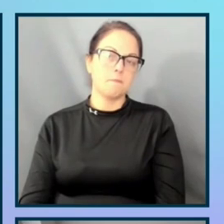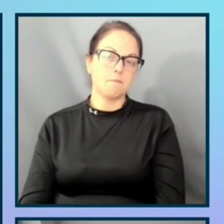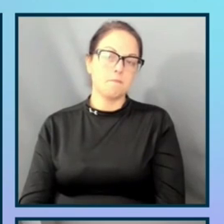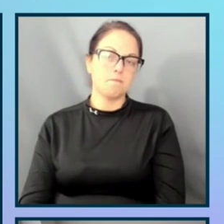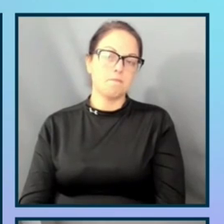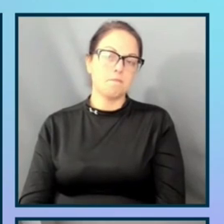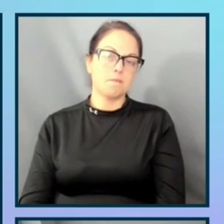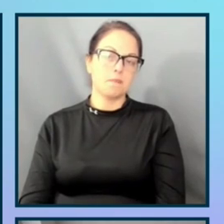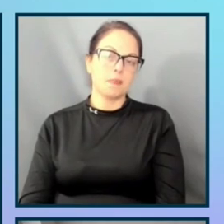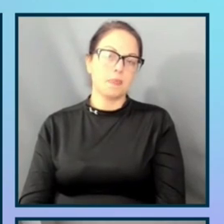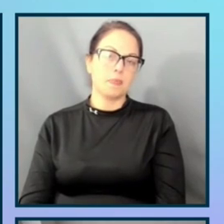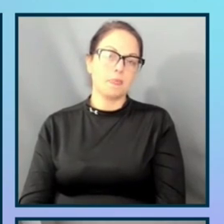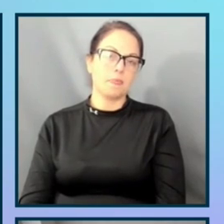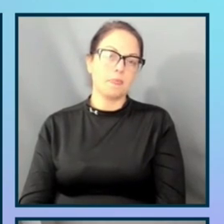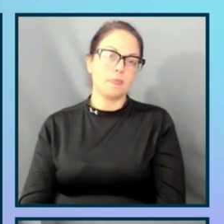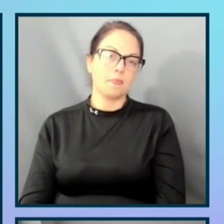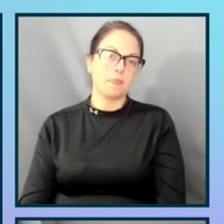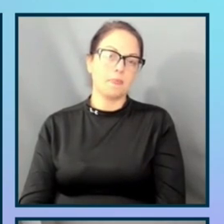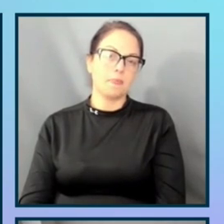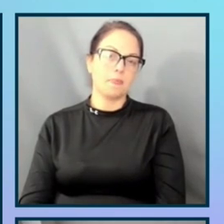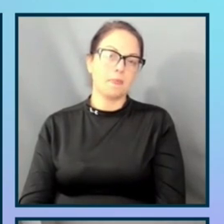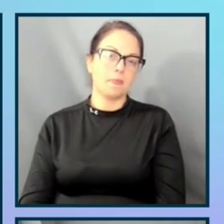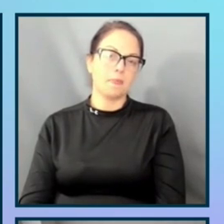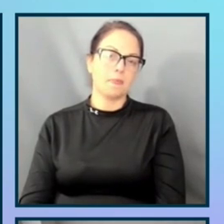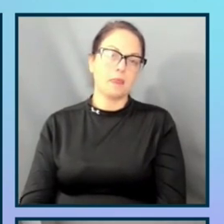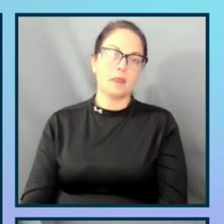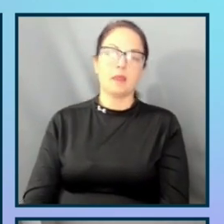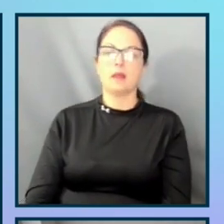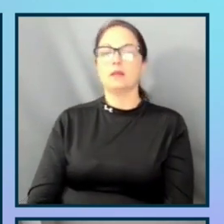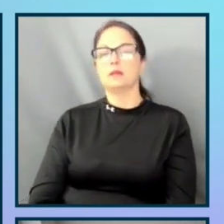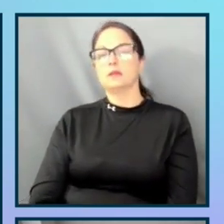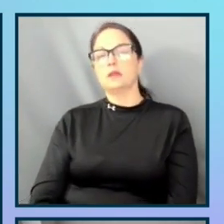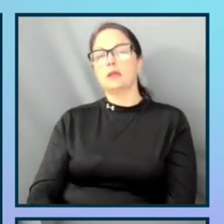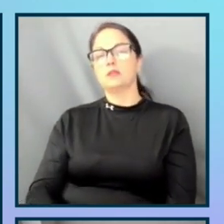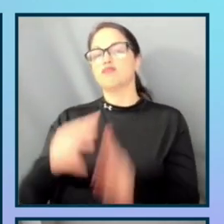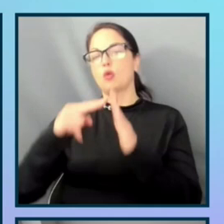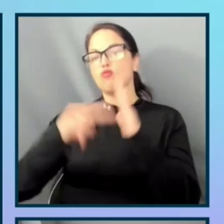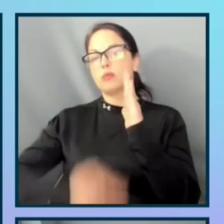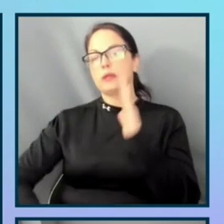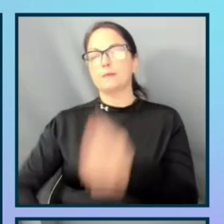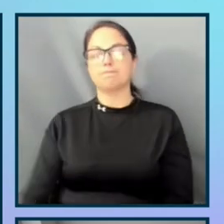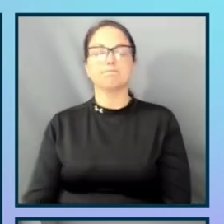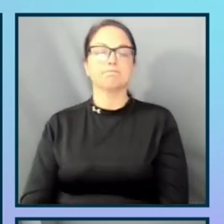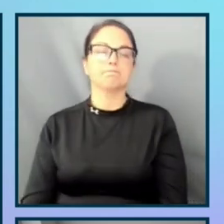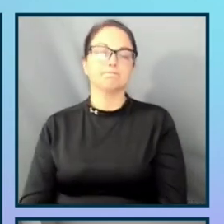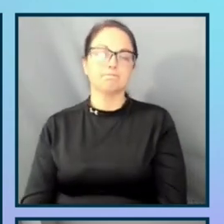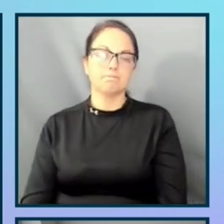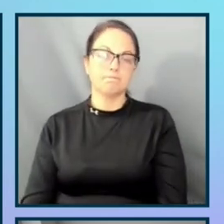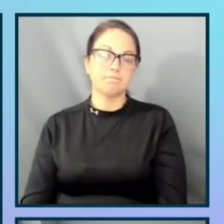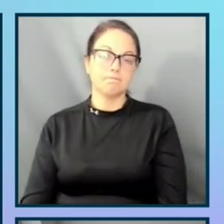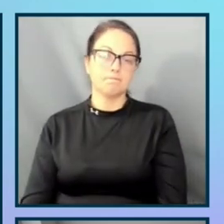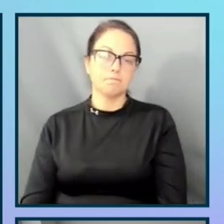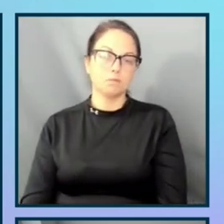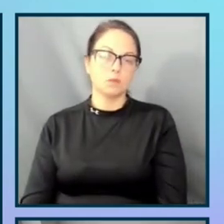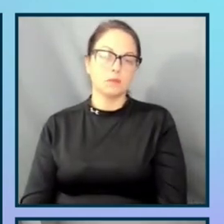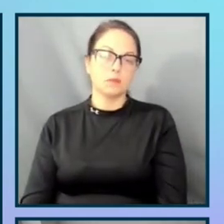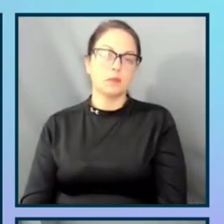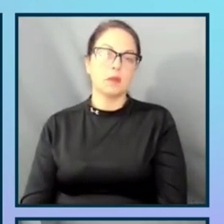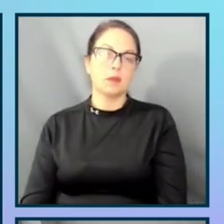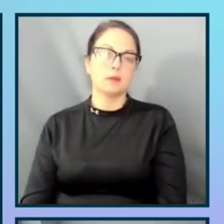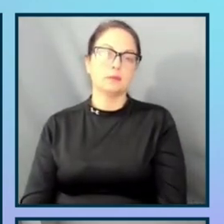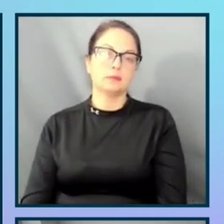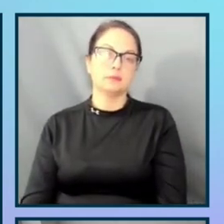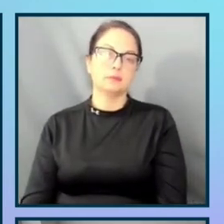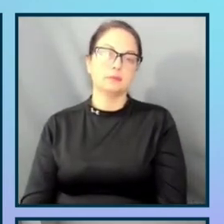So TechCrunch predicts that in less than 10 years, 57% of video game players in the US between the